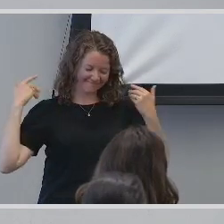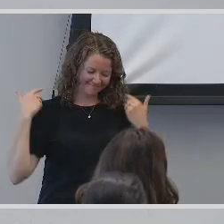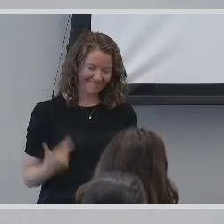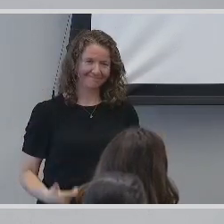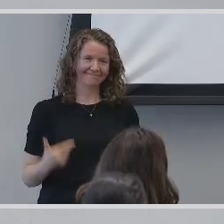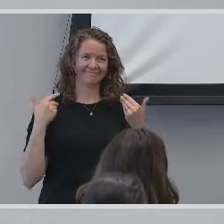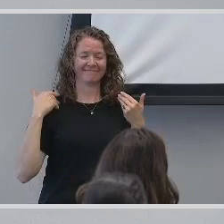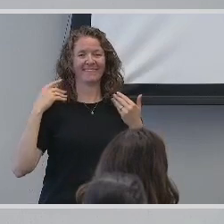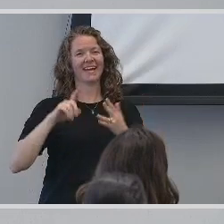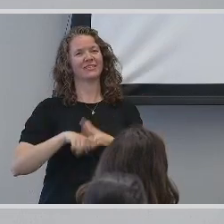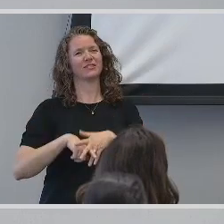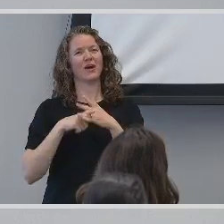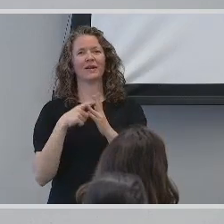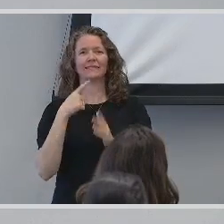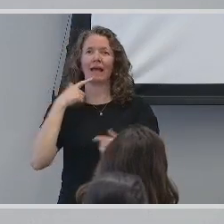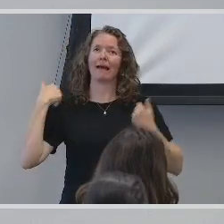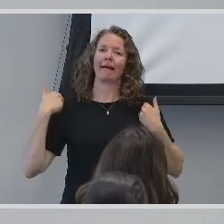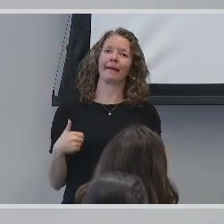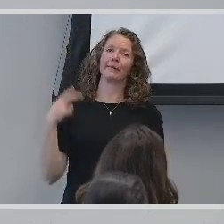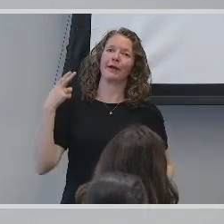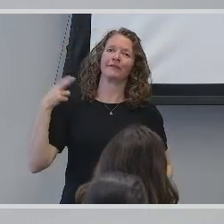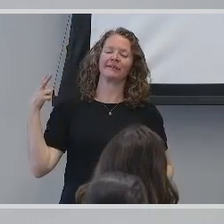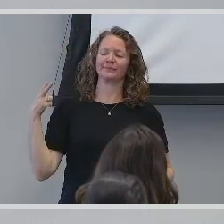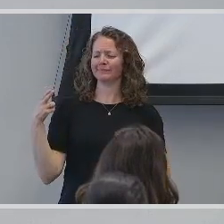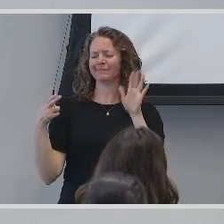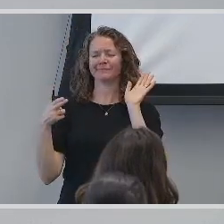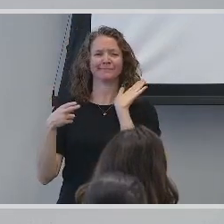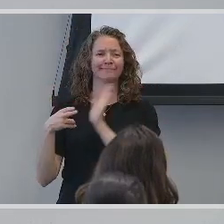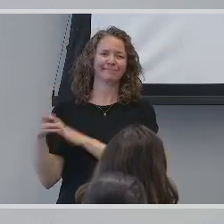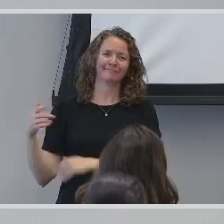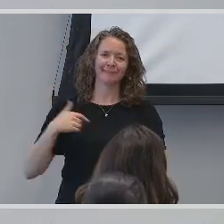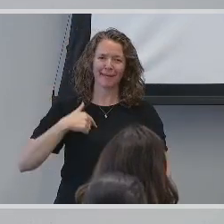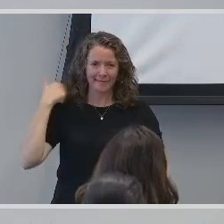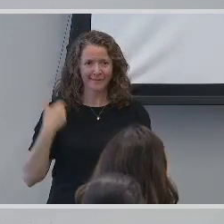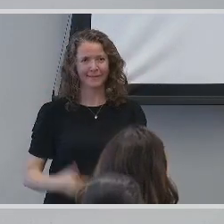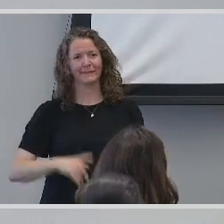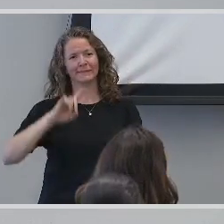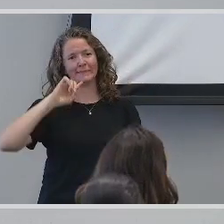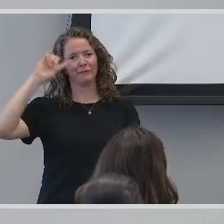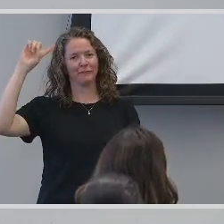saying I was hard of hearing, but by the end of it I proudly stated I am deaf.